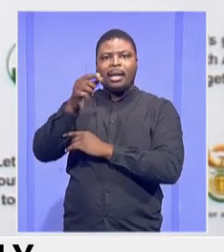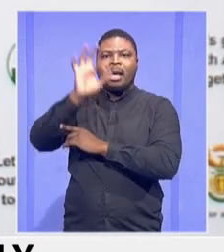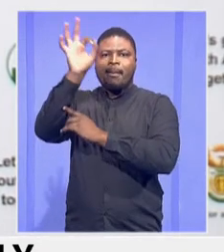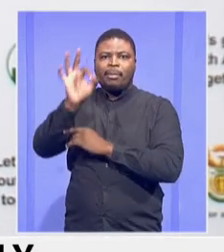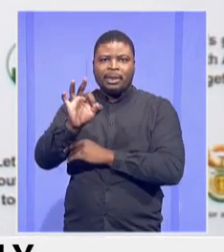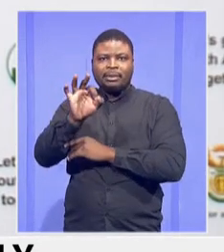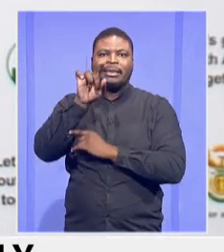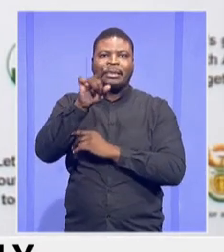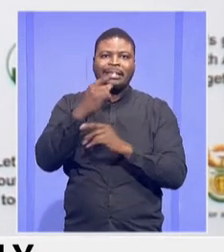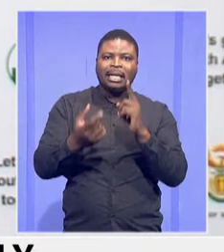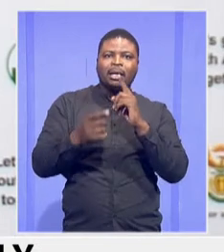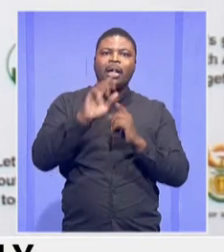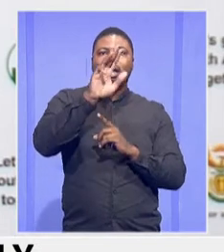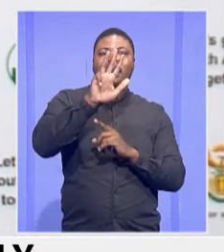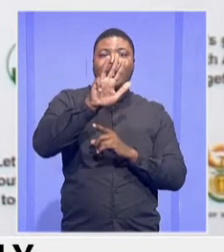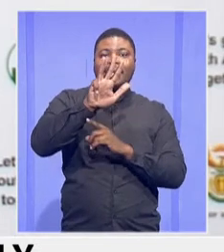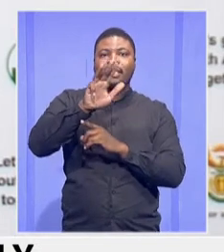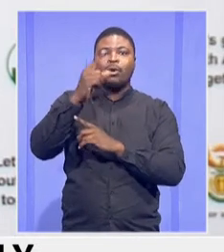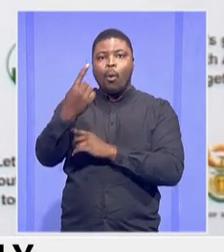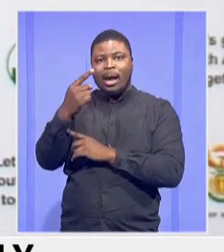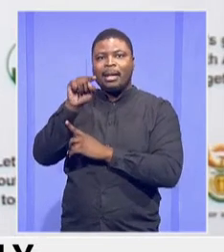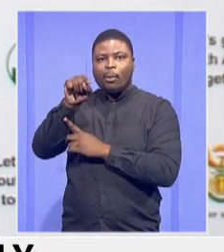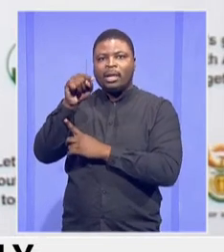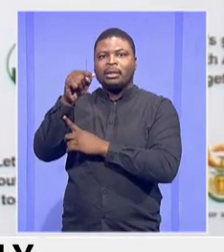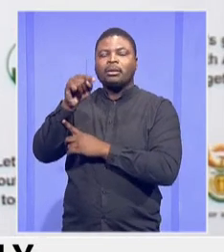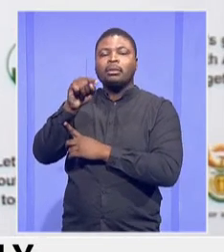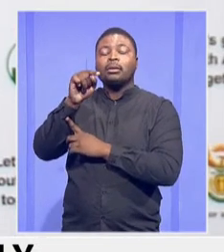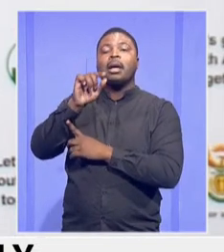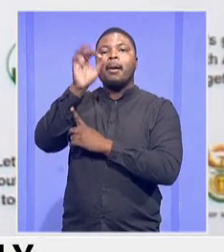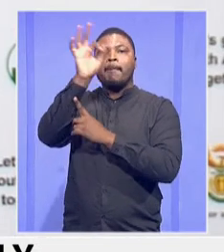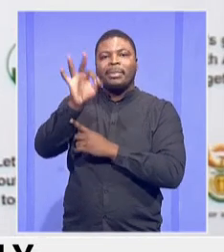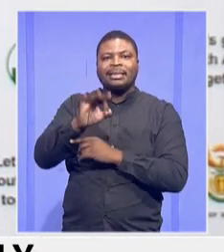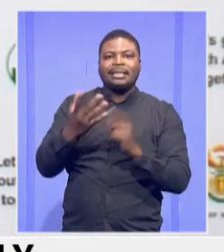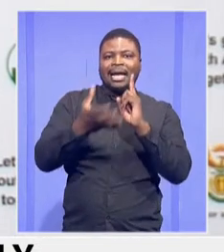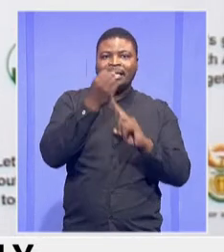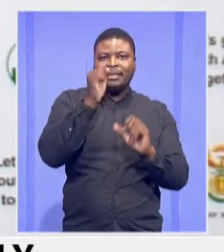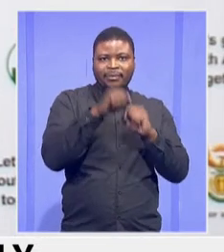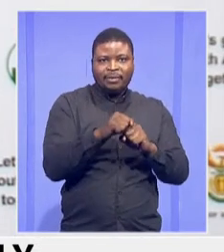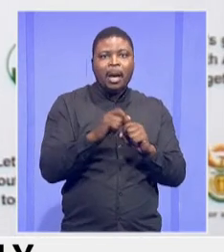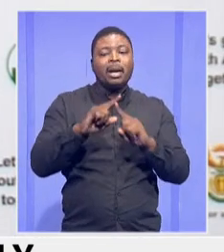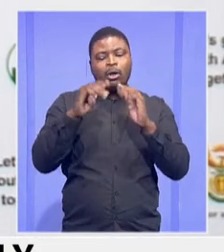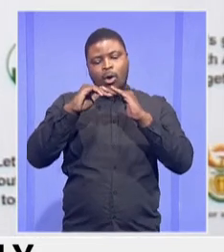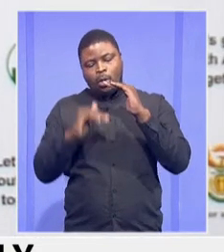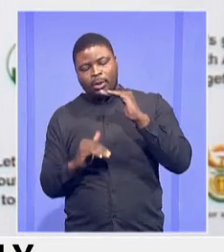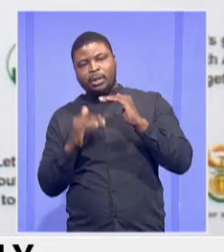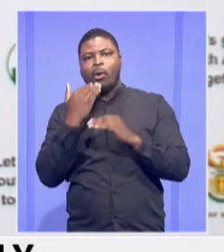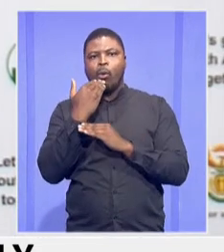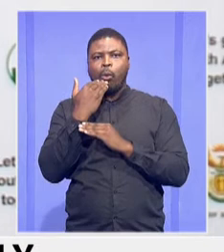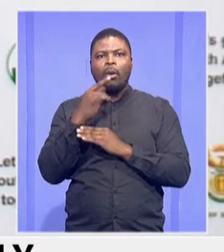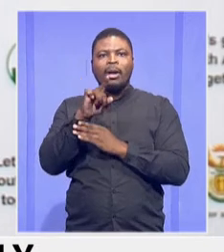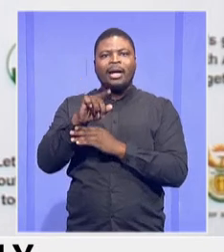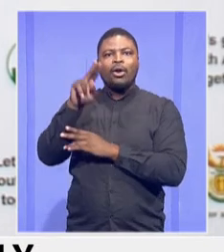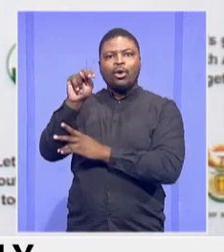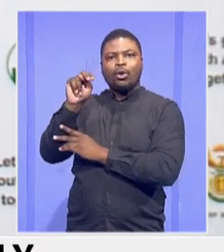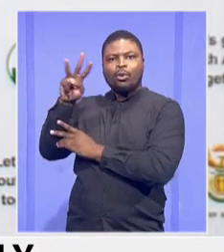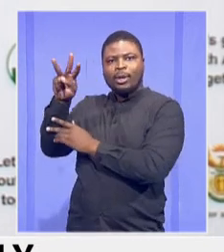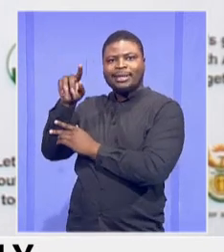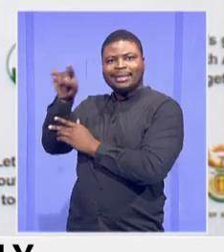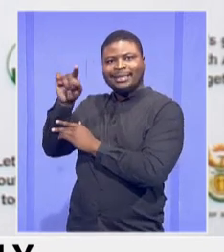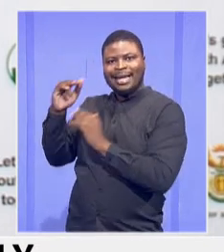And the lowest spending there is Northwest. But, Minister, when we had to take the decision